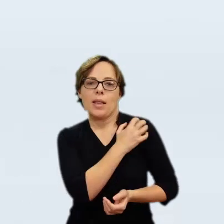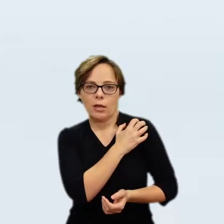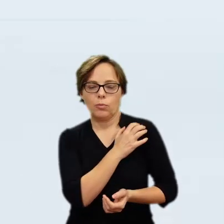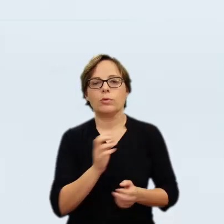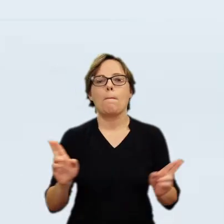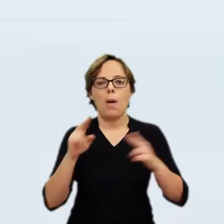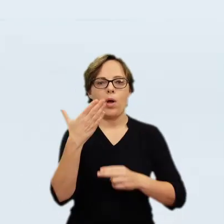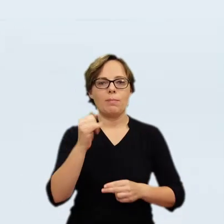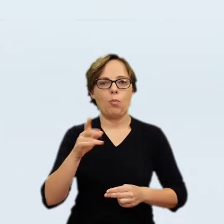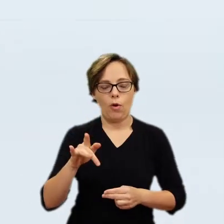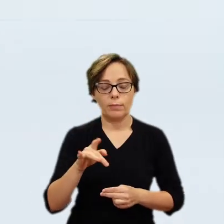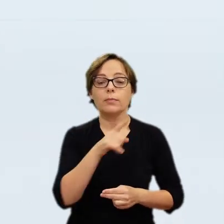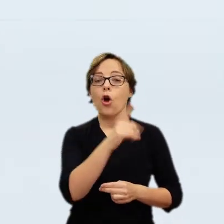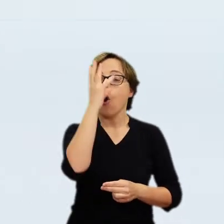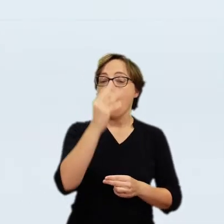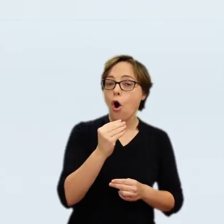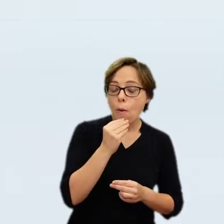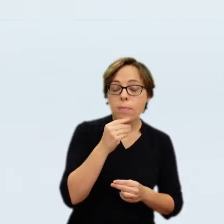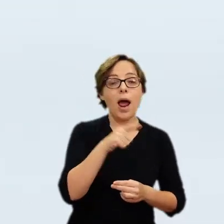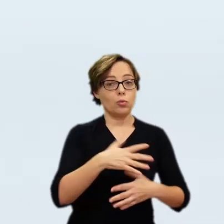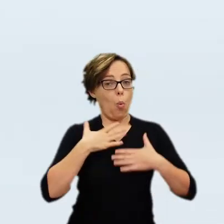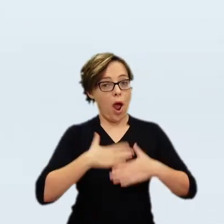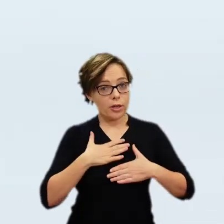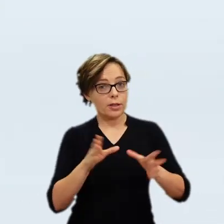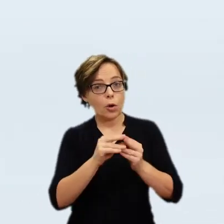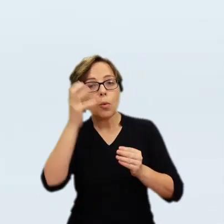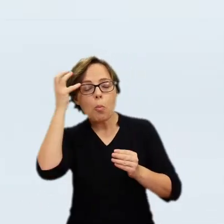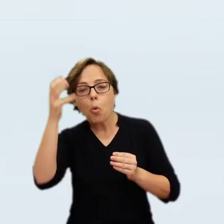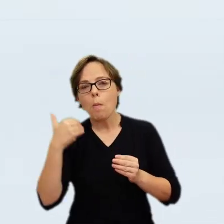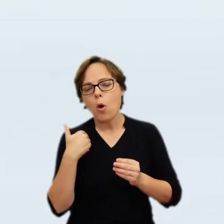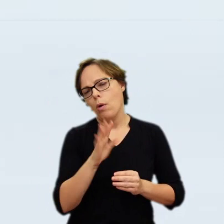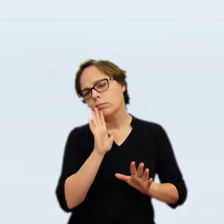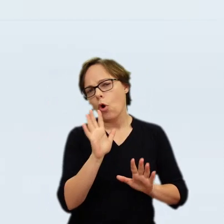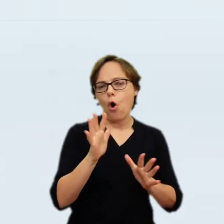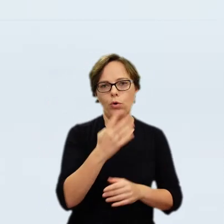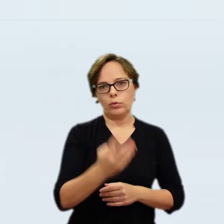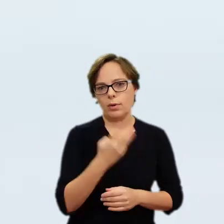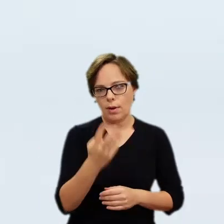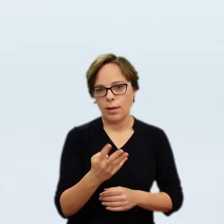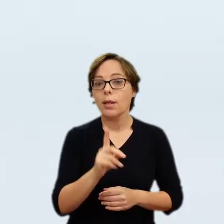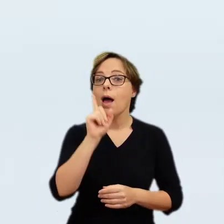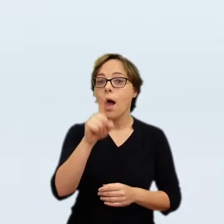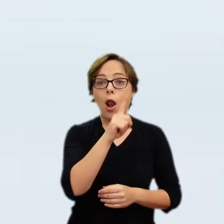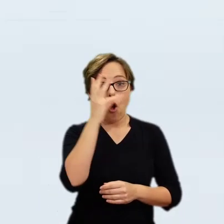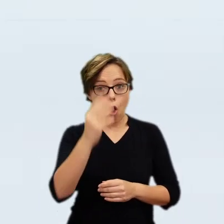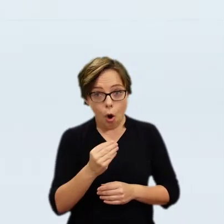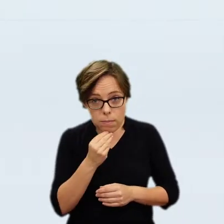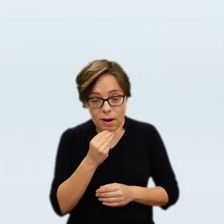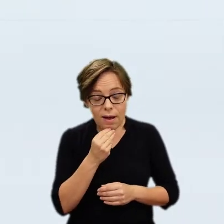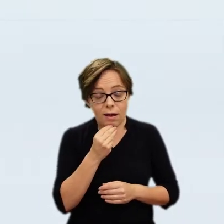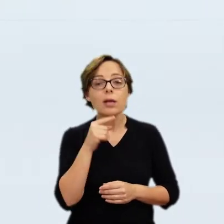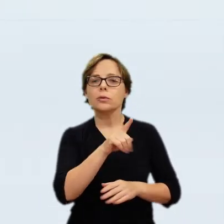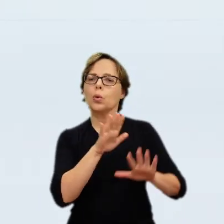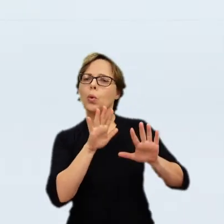Colonel Stanisław Strojnowski, who in the 17th century had been in the mercenary army under the command of Alexander Józef